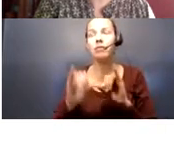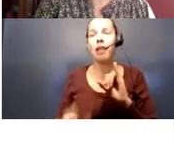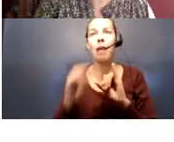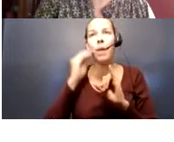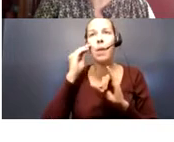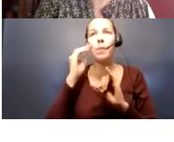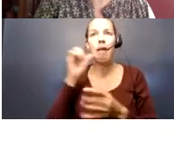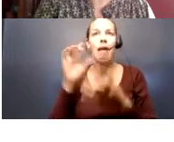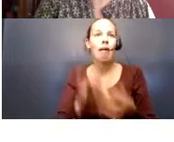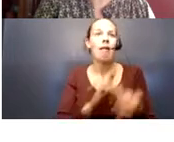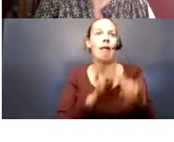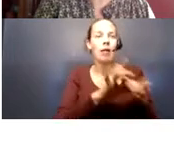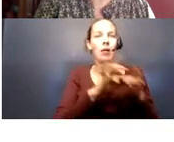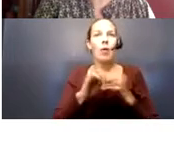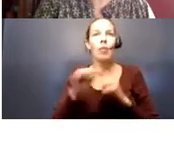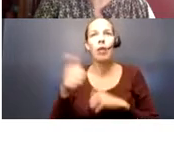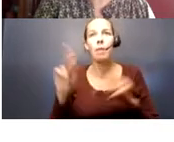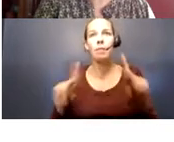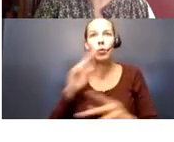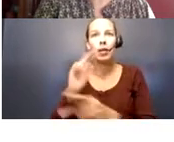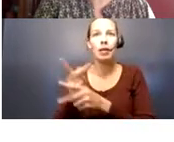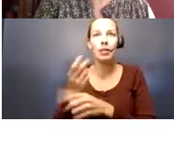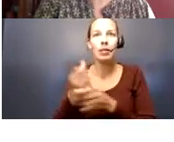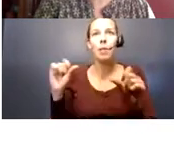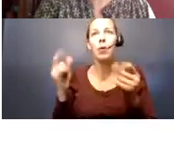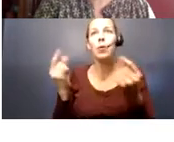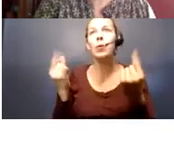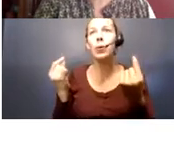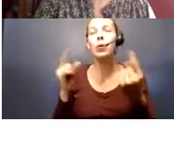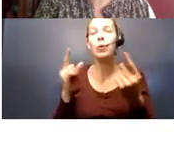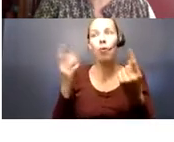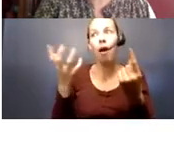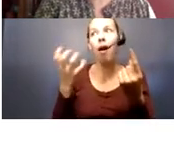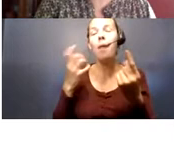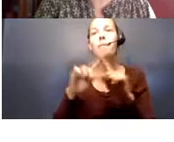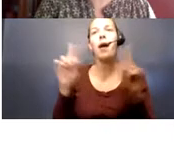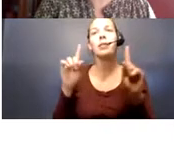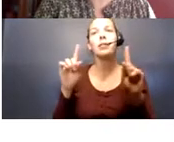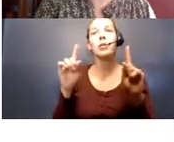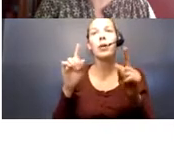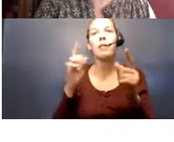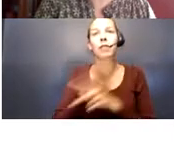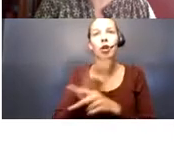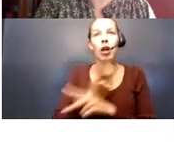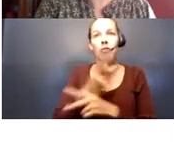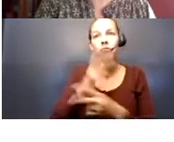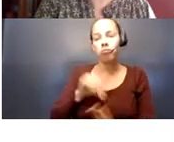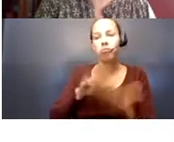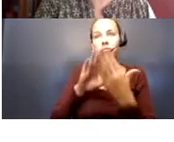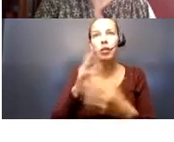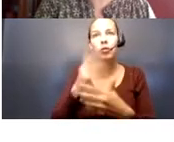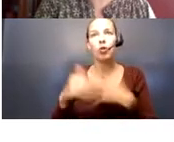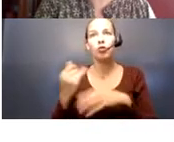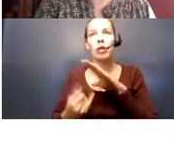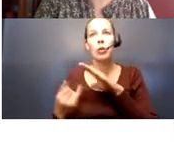to not be connected to other people, to keep them safe, which is what we want to do. But we have to find ways to really combat the social isolation in